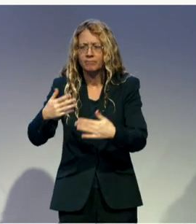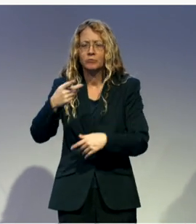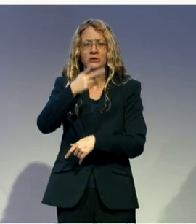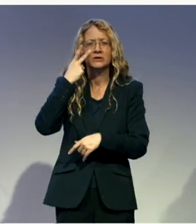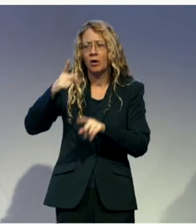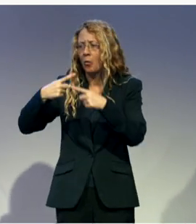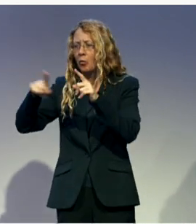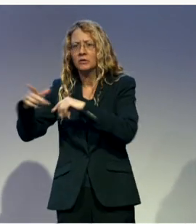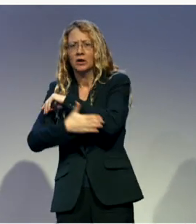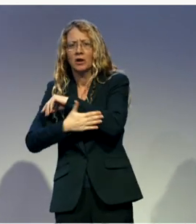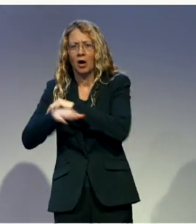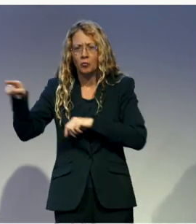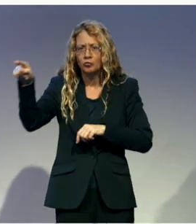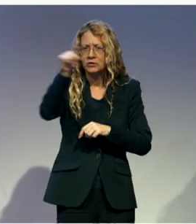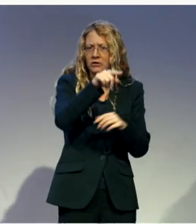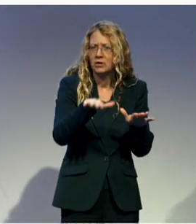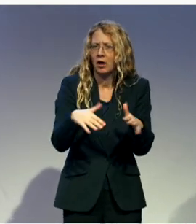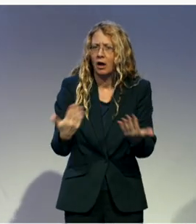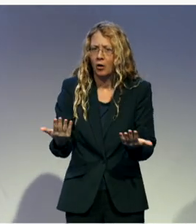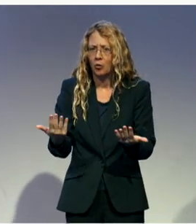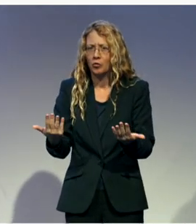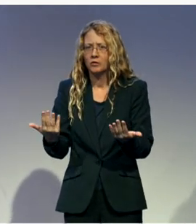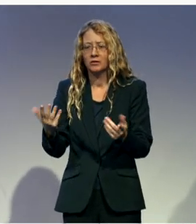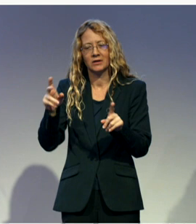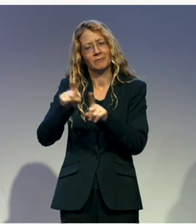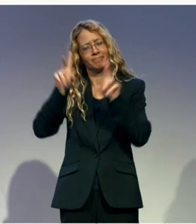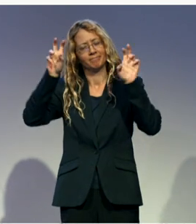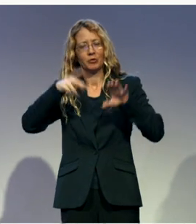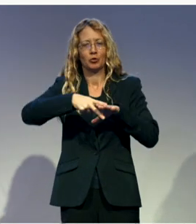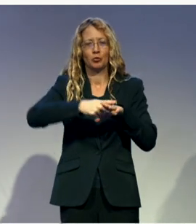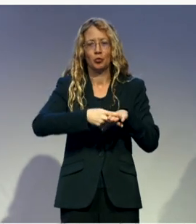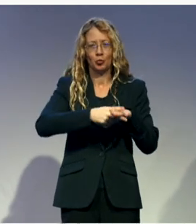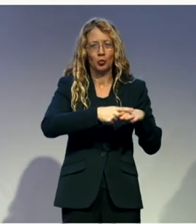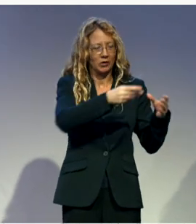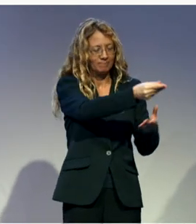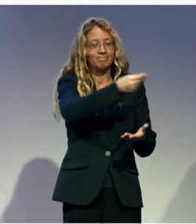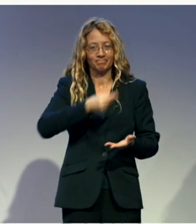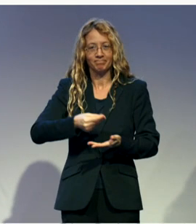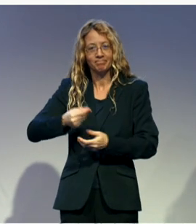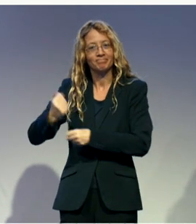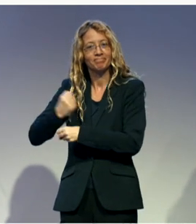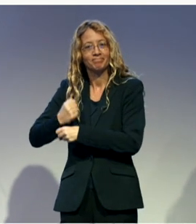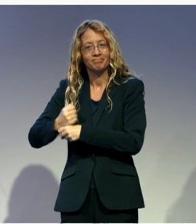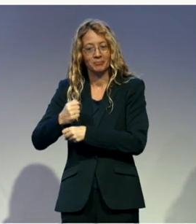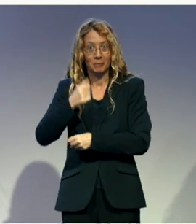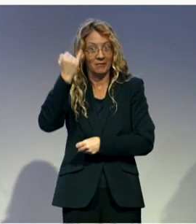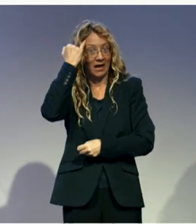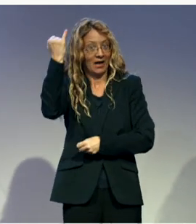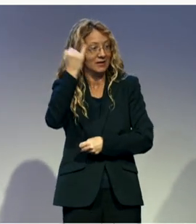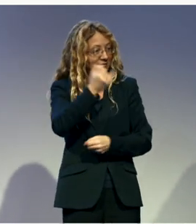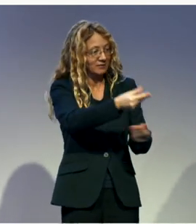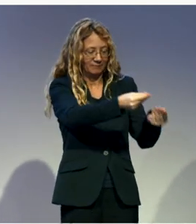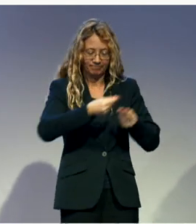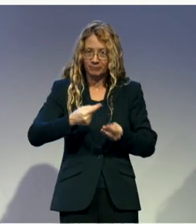some tools that have already been put in place. And we sold this idea to the commission, and now we have